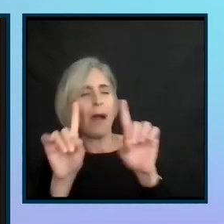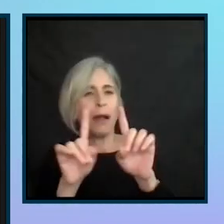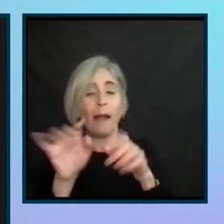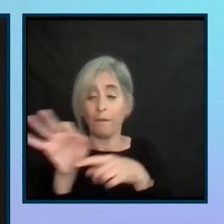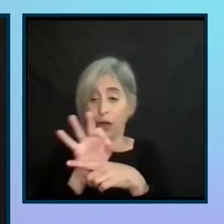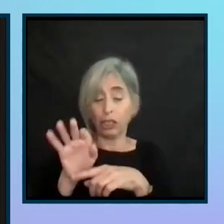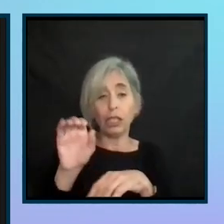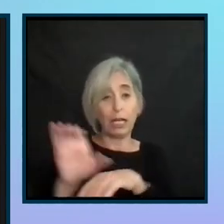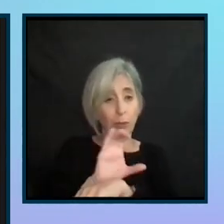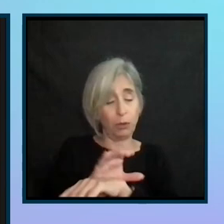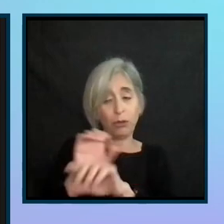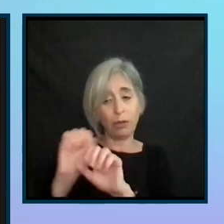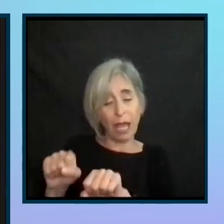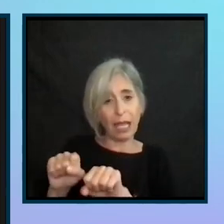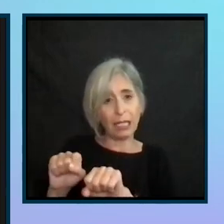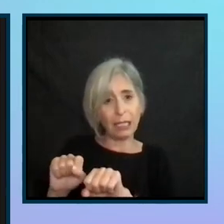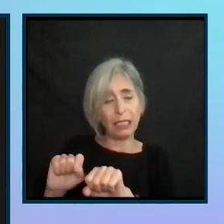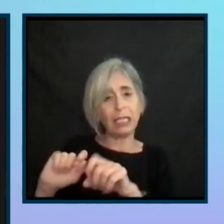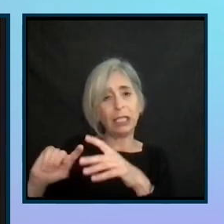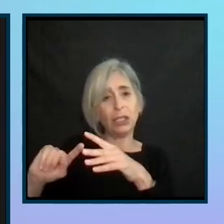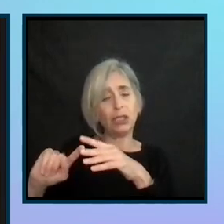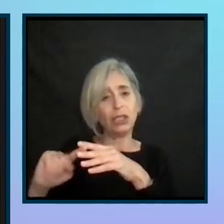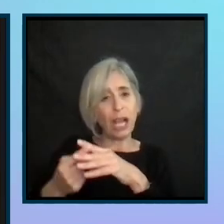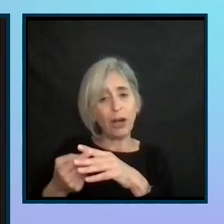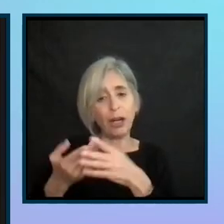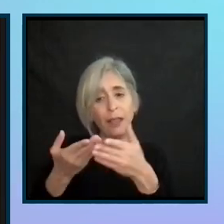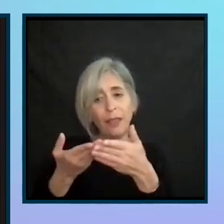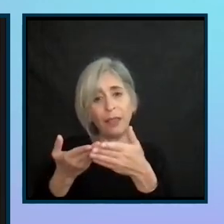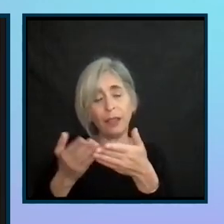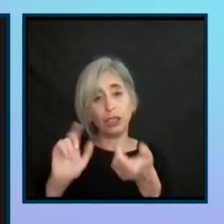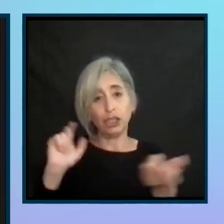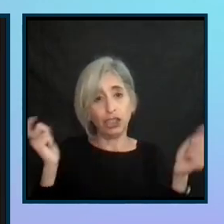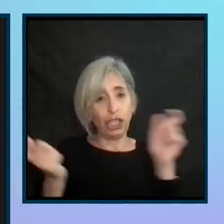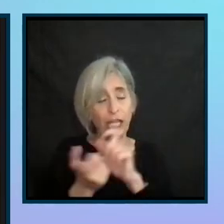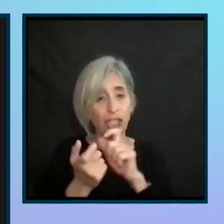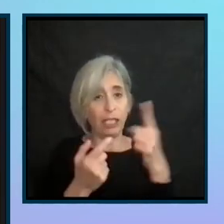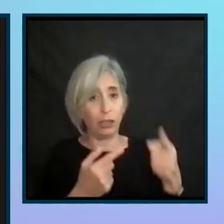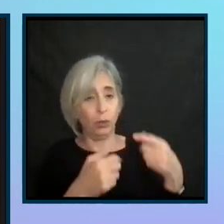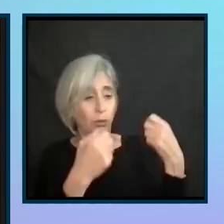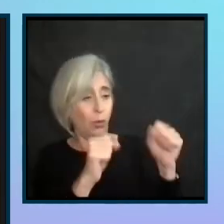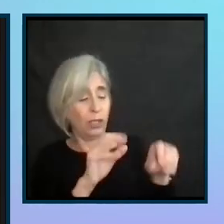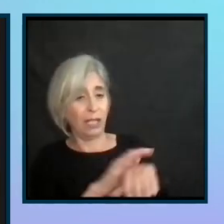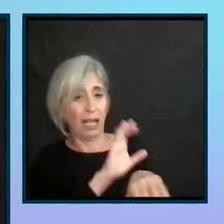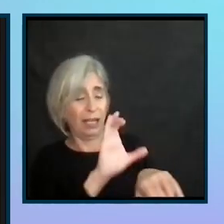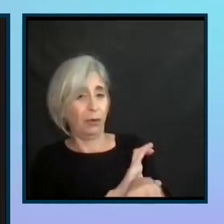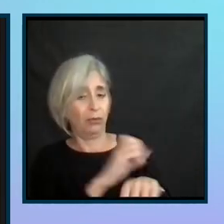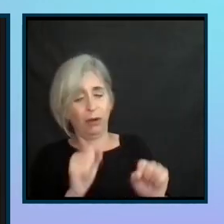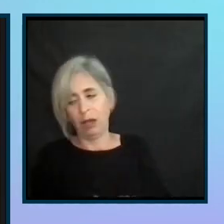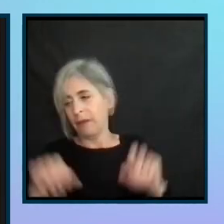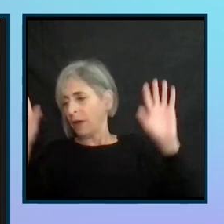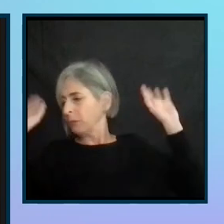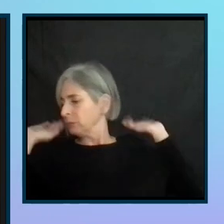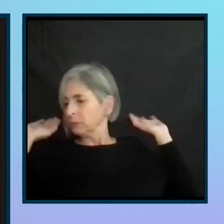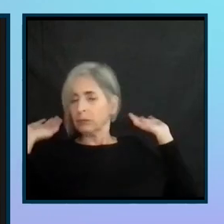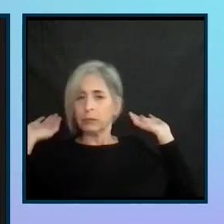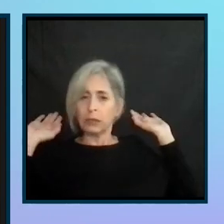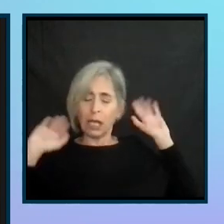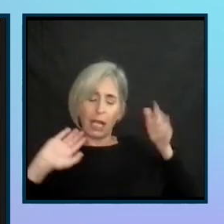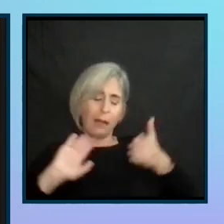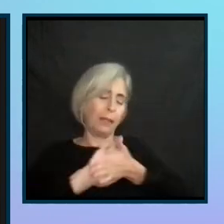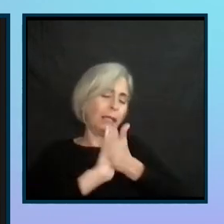computer when things started to move on to the computer. And I gave up. I got into a slight depression.